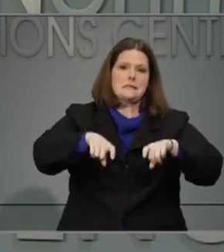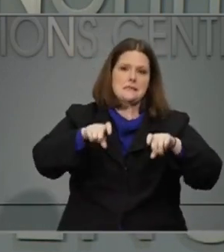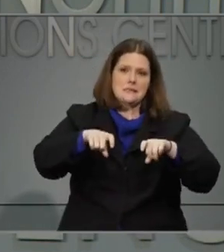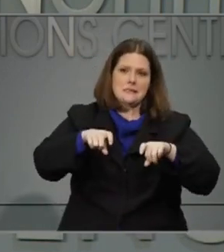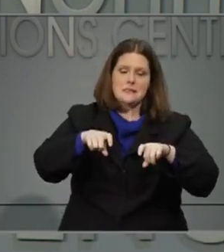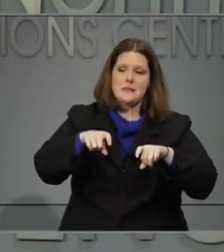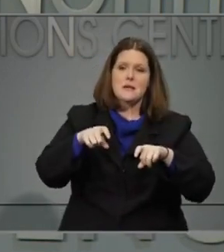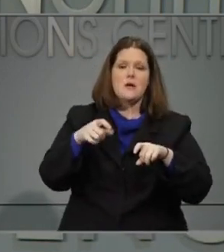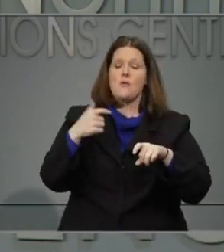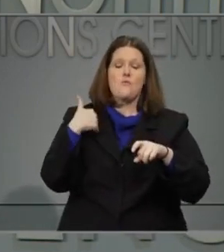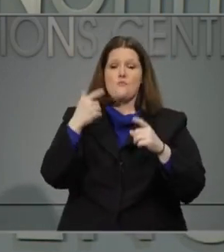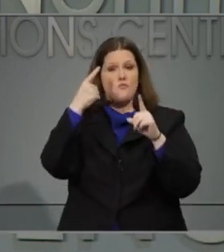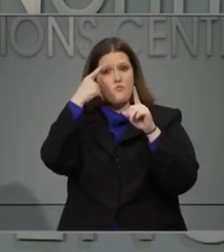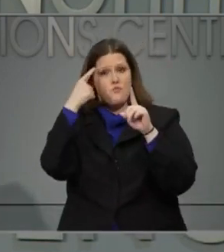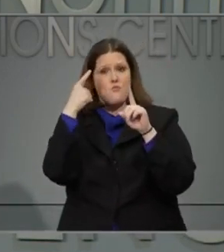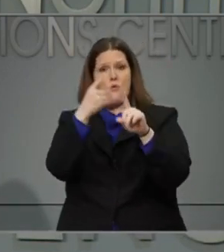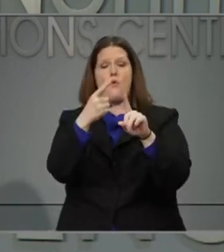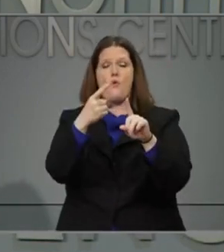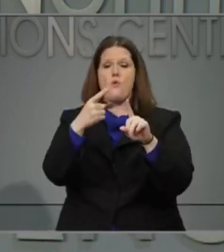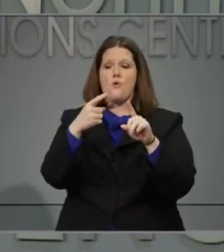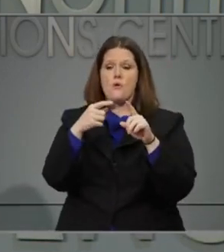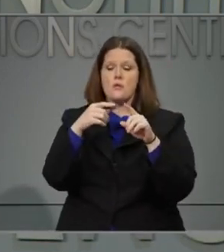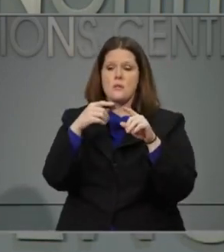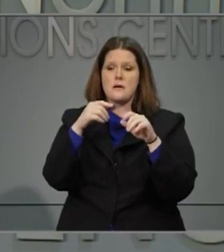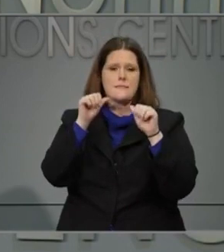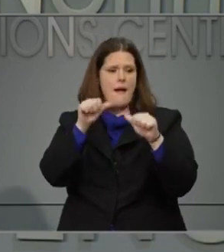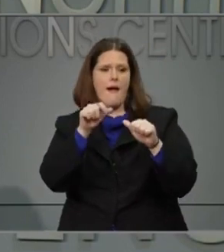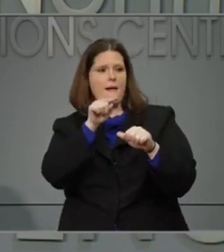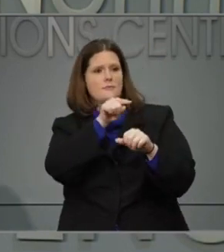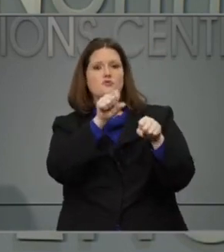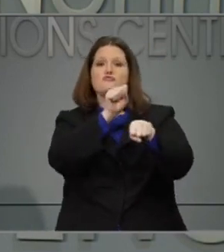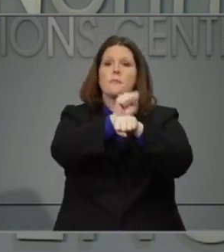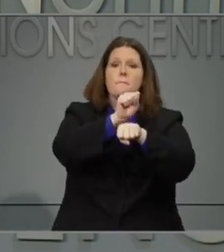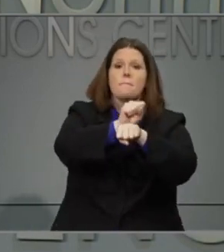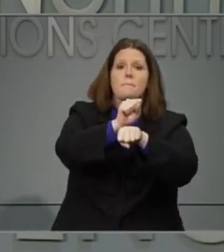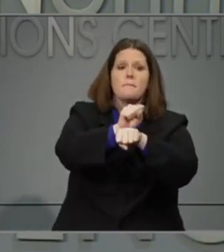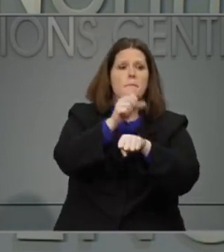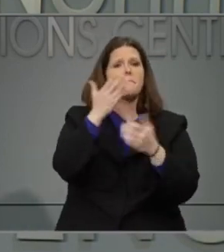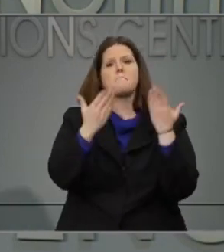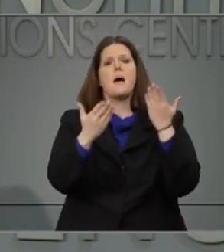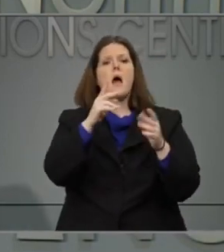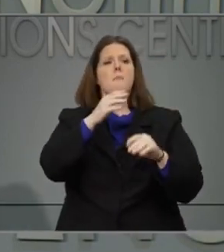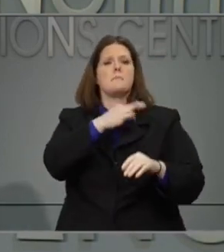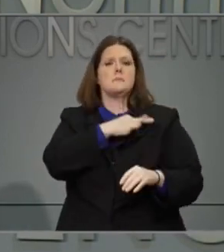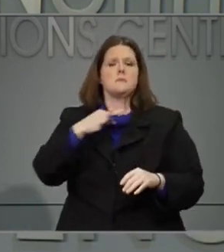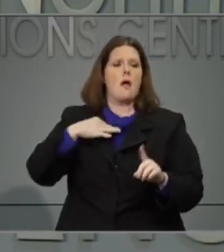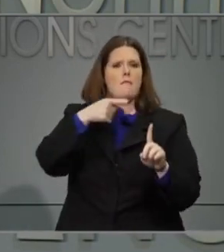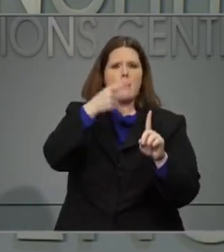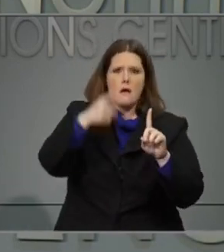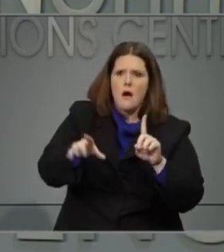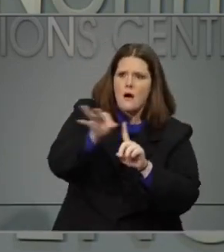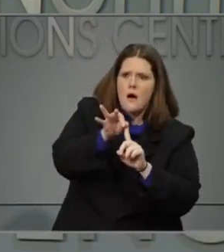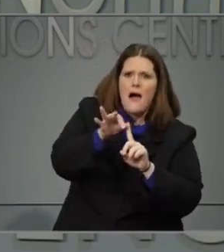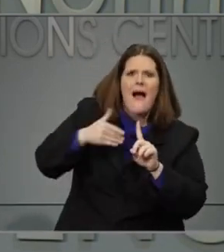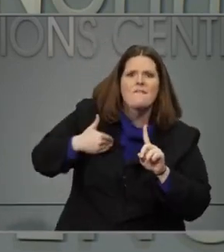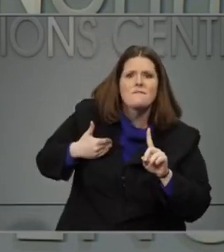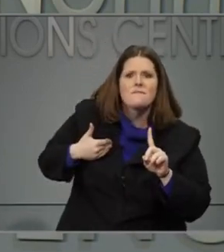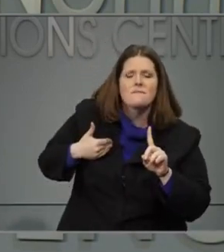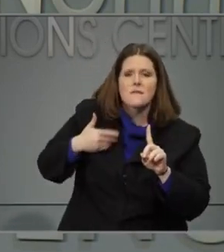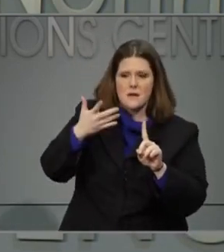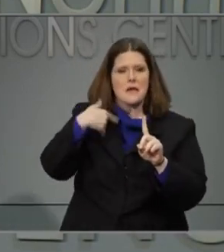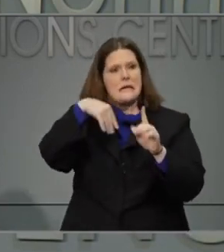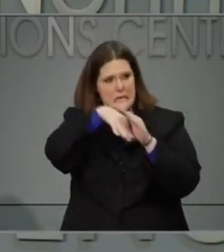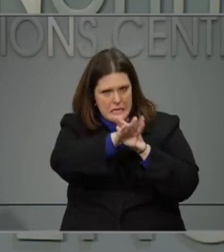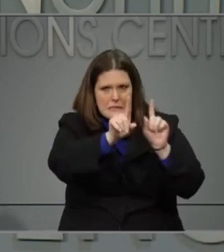can go in and test at job sites where an employee is tested positive to go in and test everybody.